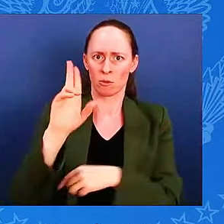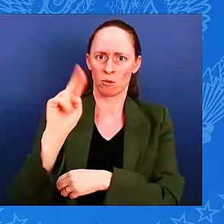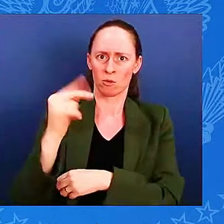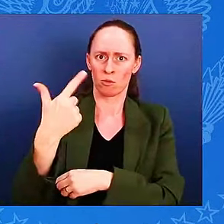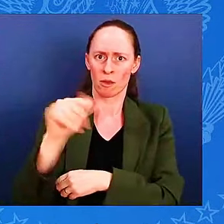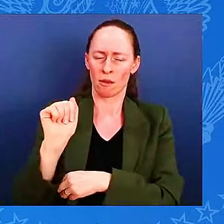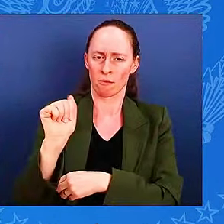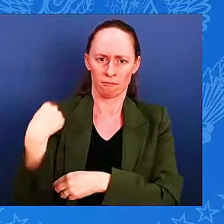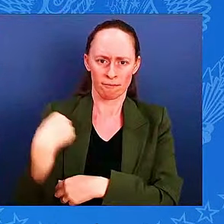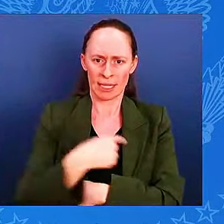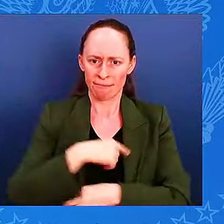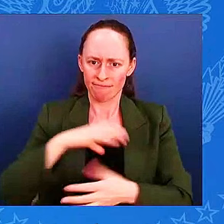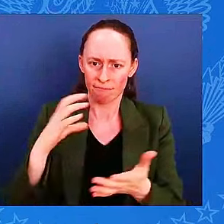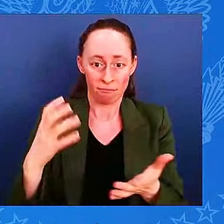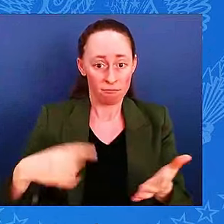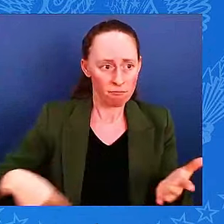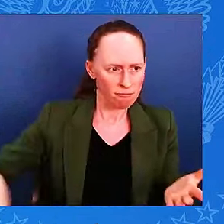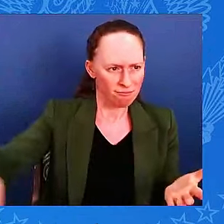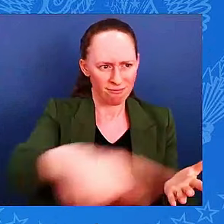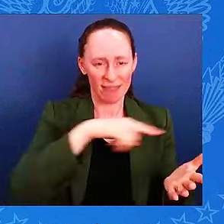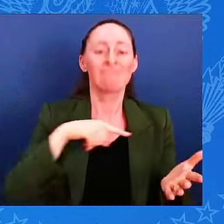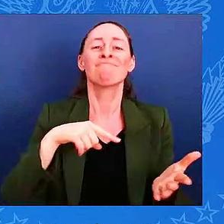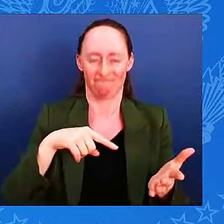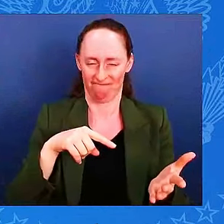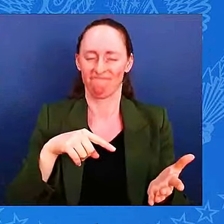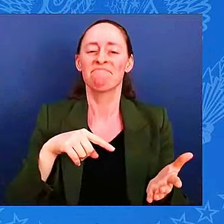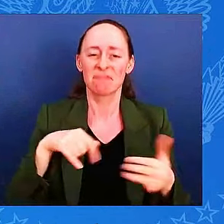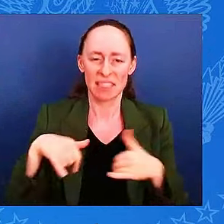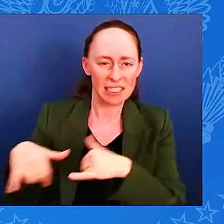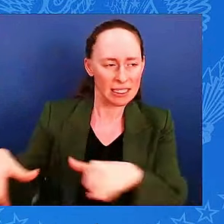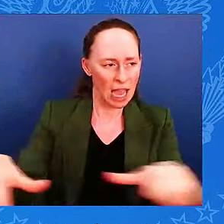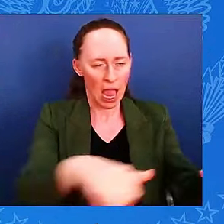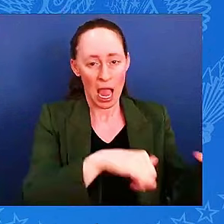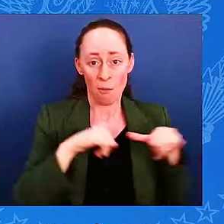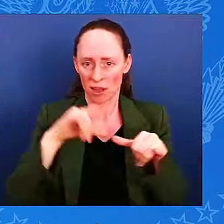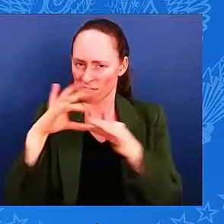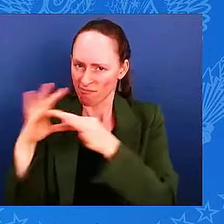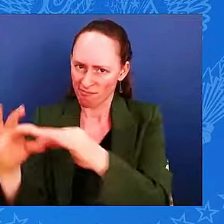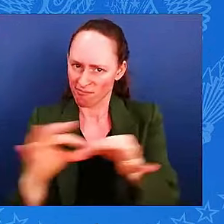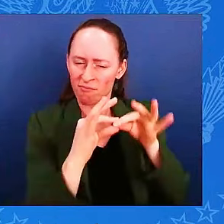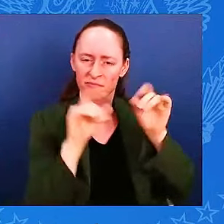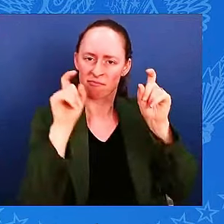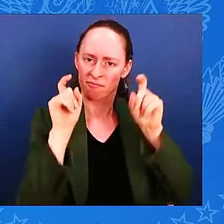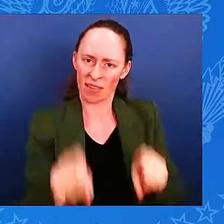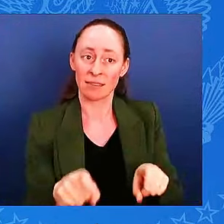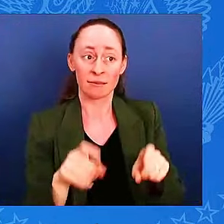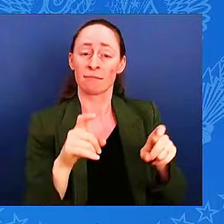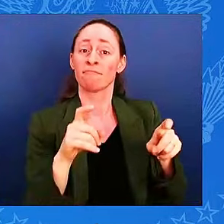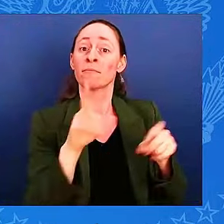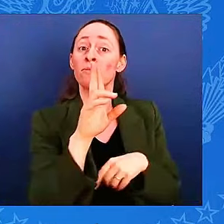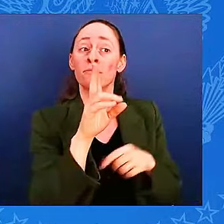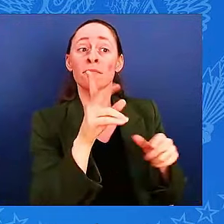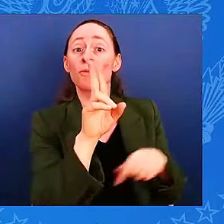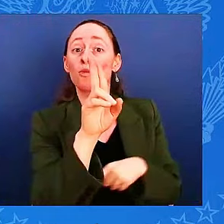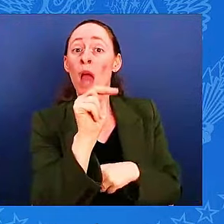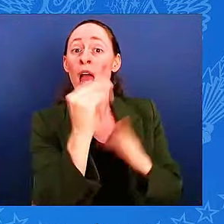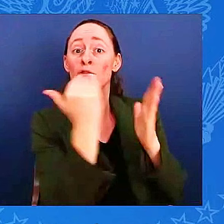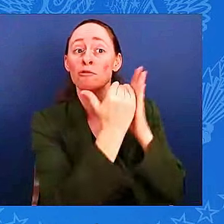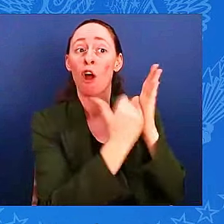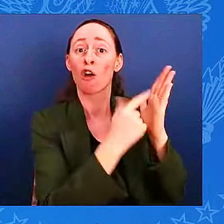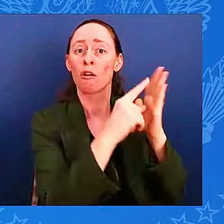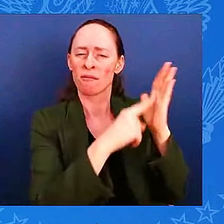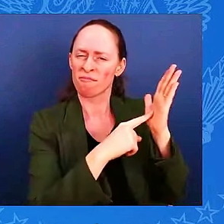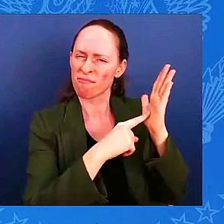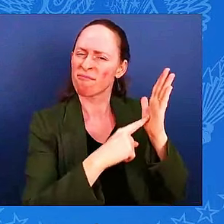to stand up for the UN Charter in Ukraine. Russia's invasion is